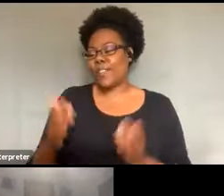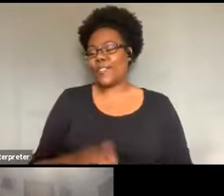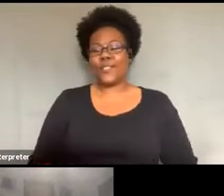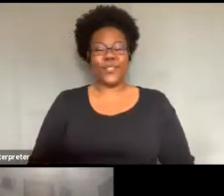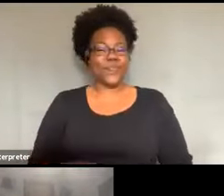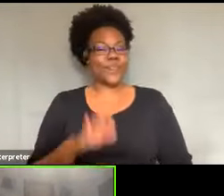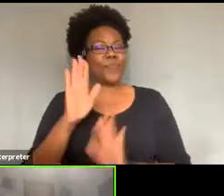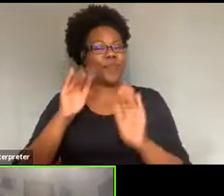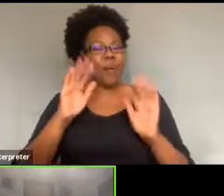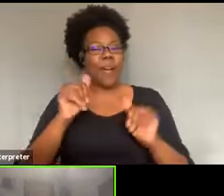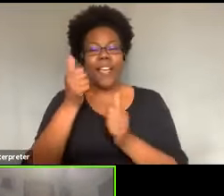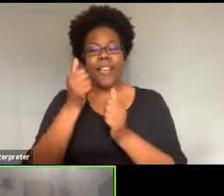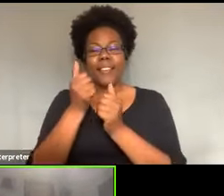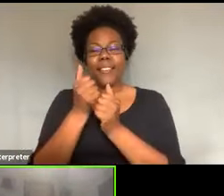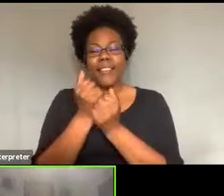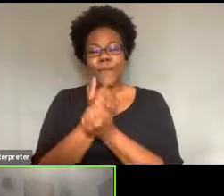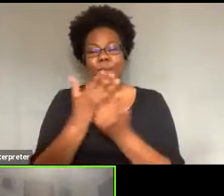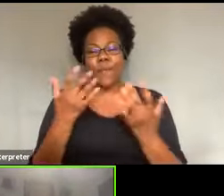Bye-bye everybody. Bye now.